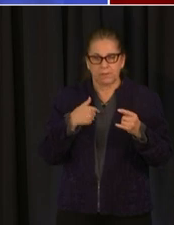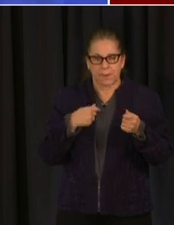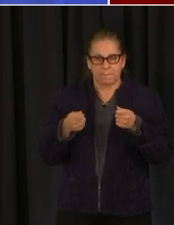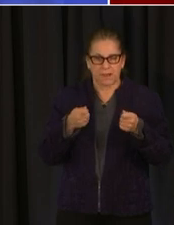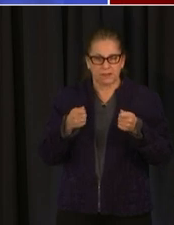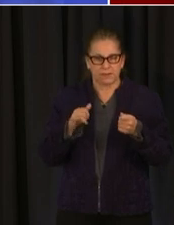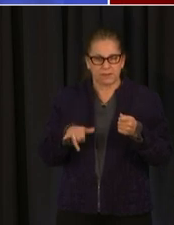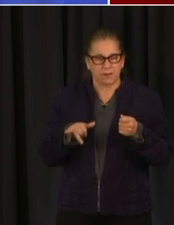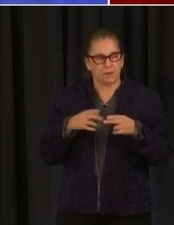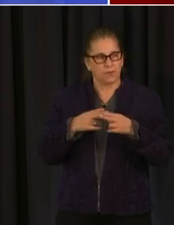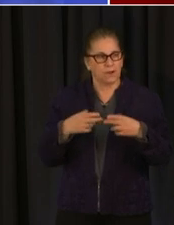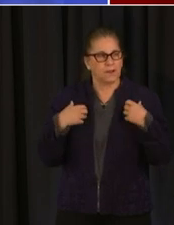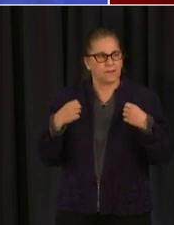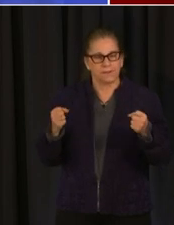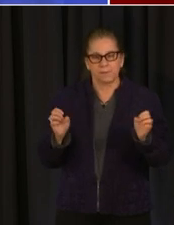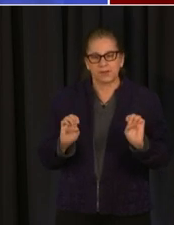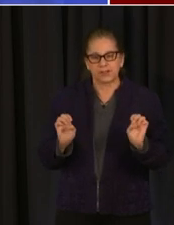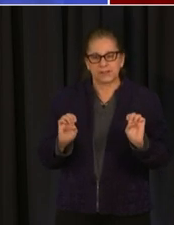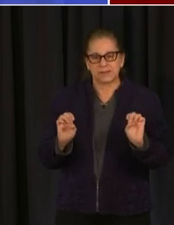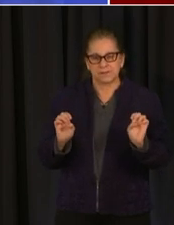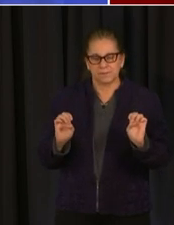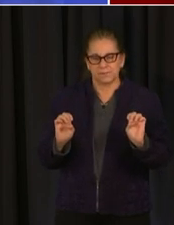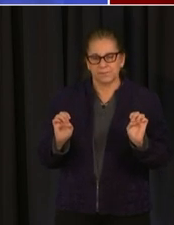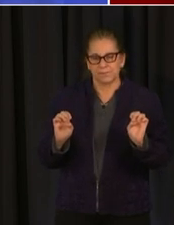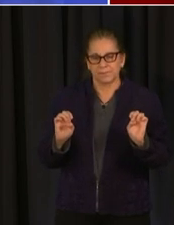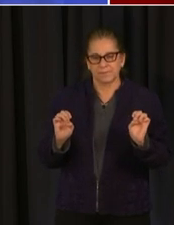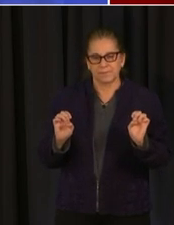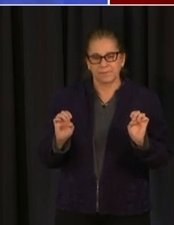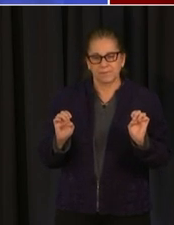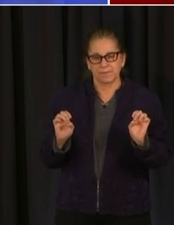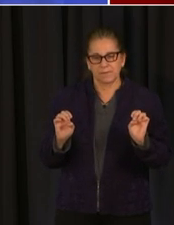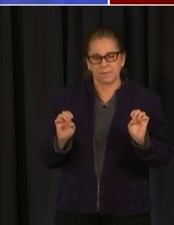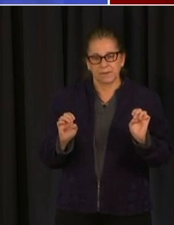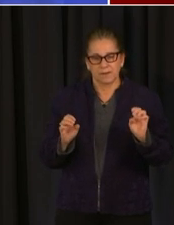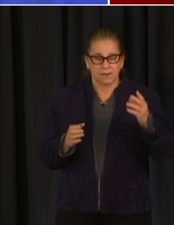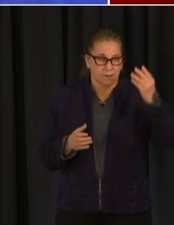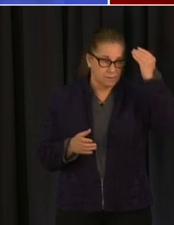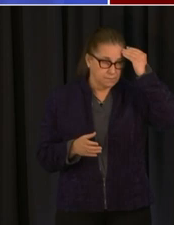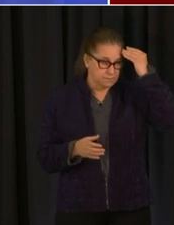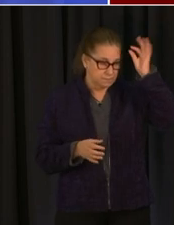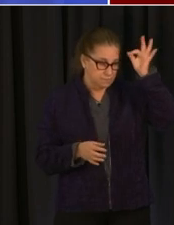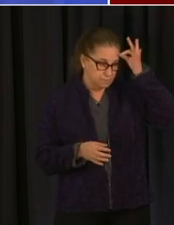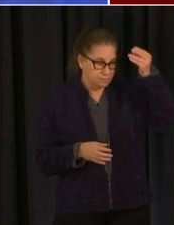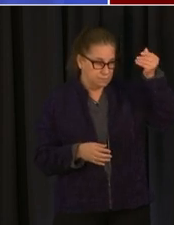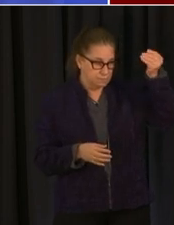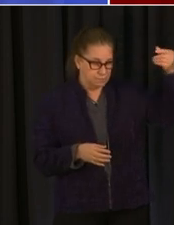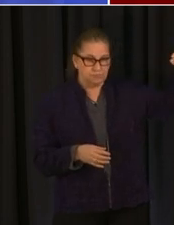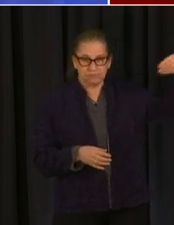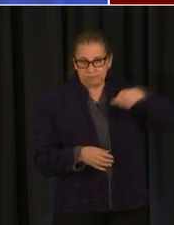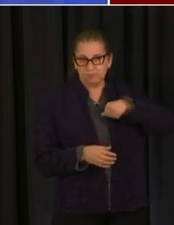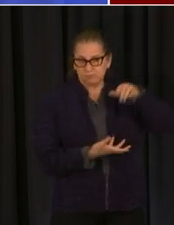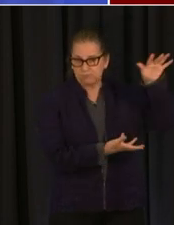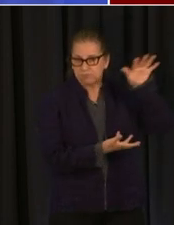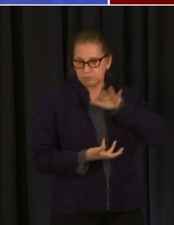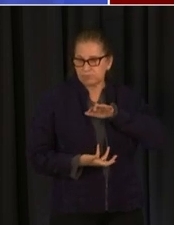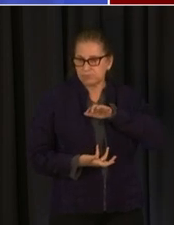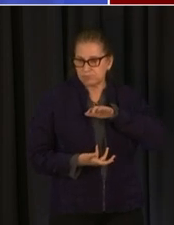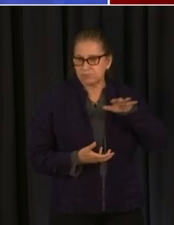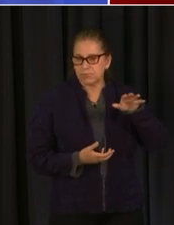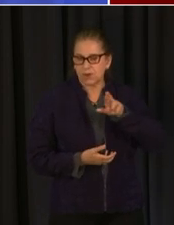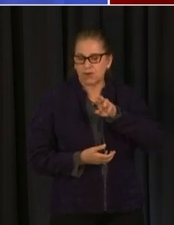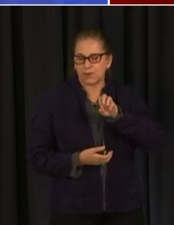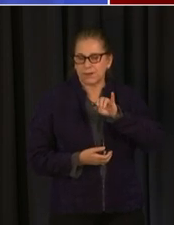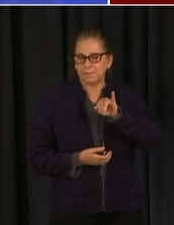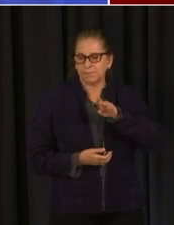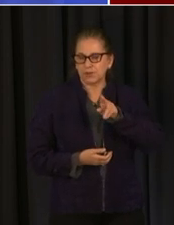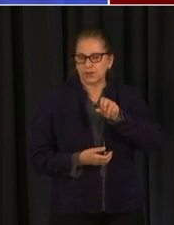including our reimbursements um from the federal government so the health emergency will need to be